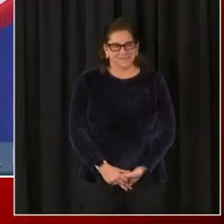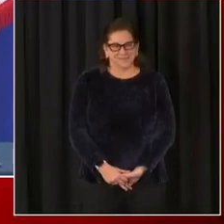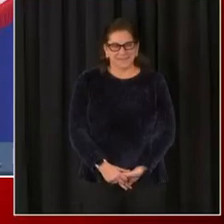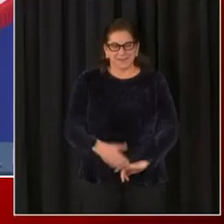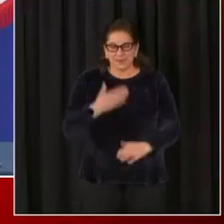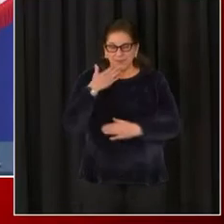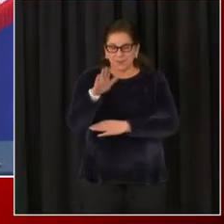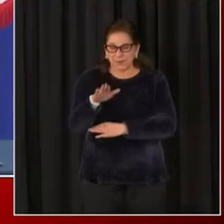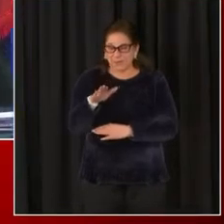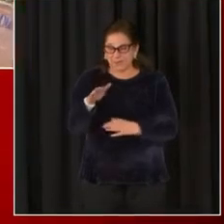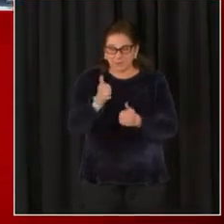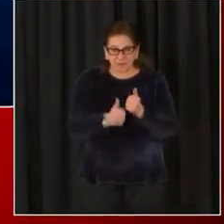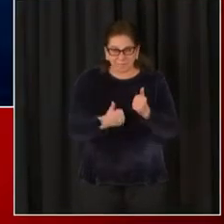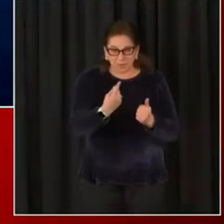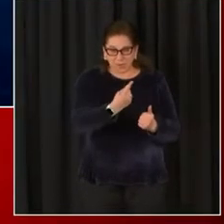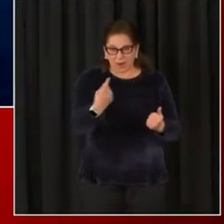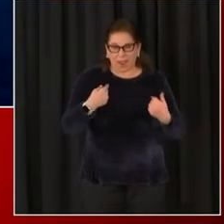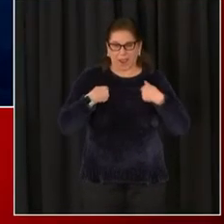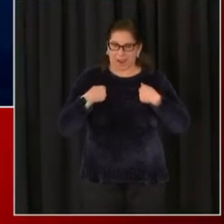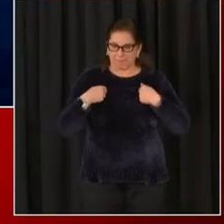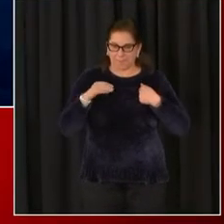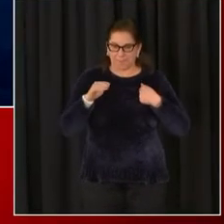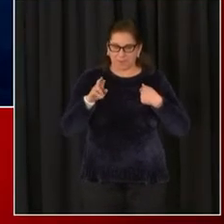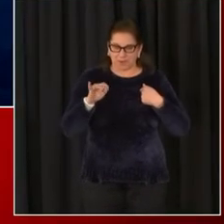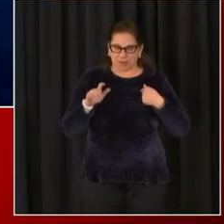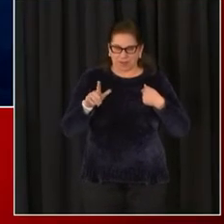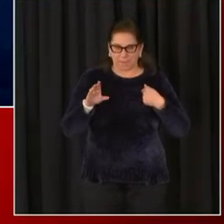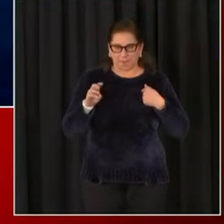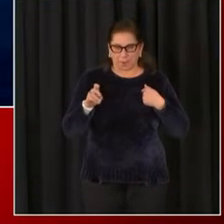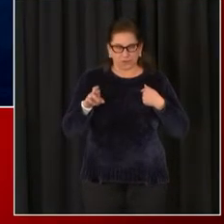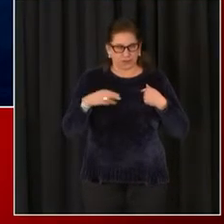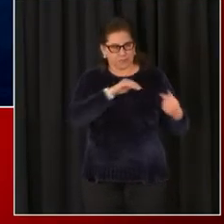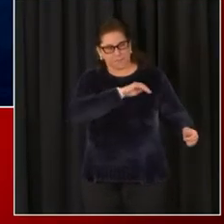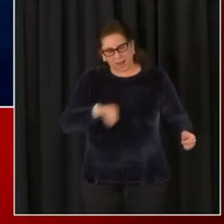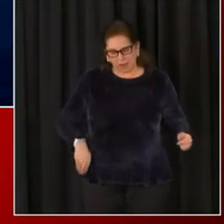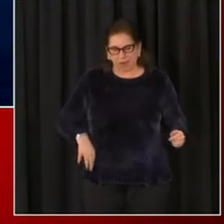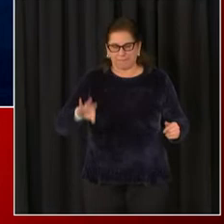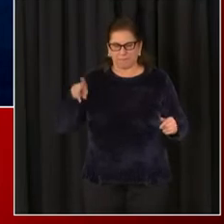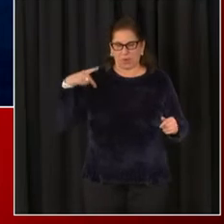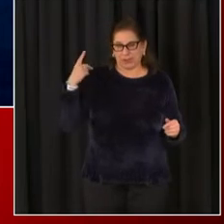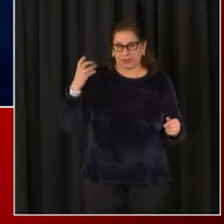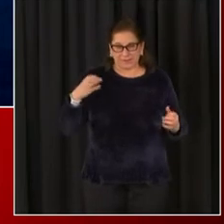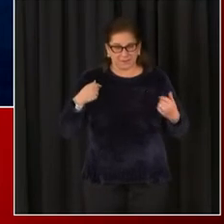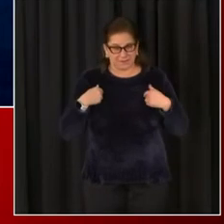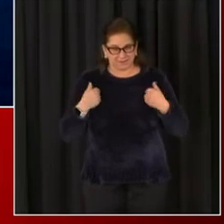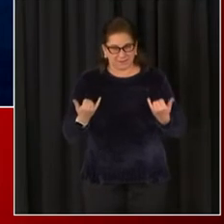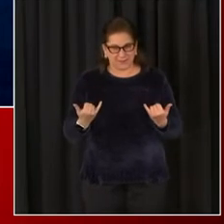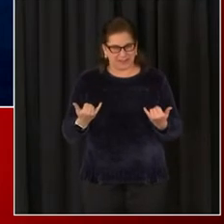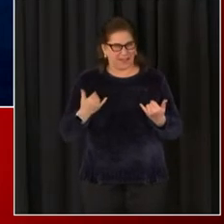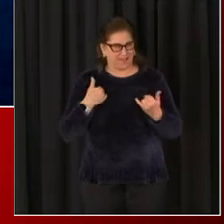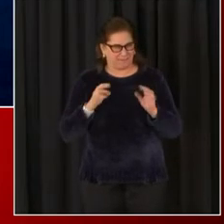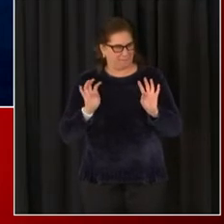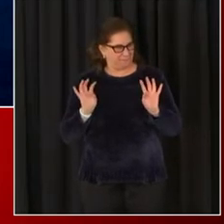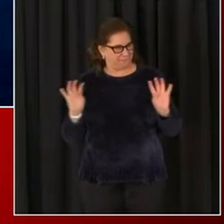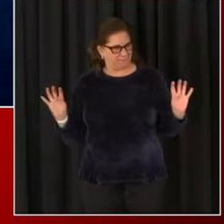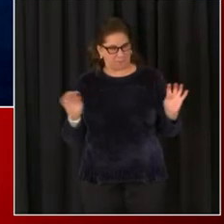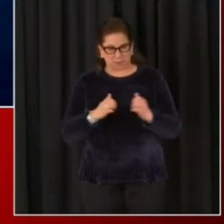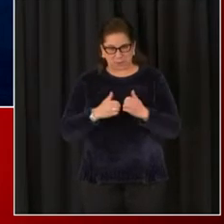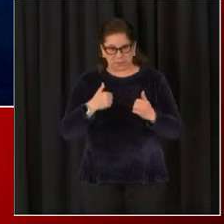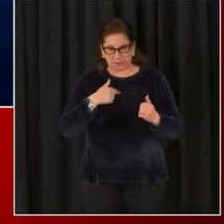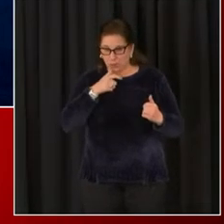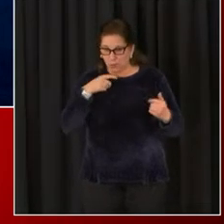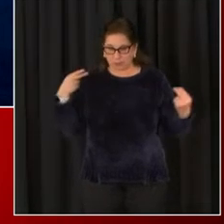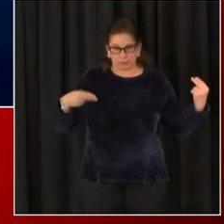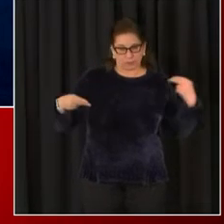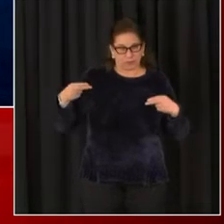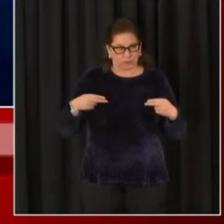Good afternoon, everyone. I'm Muriel Bowser. the mayor of Washington, D.C., and I'm joined today by members of our